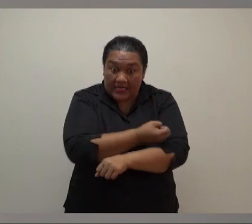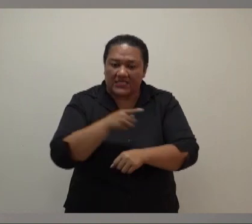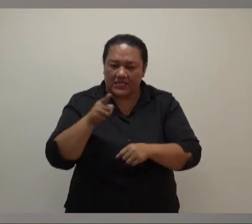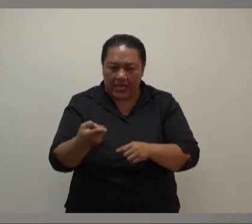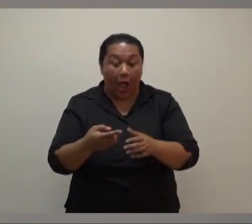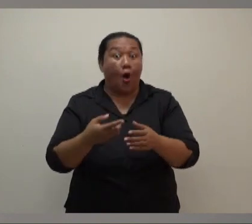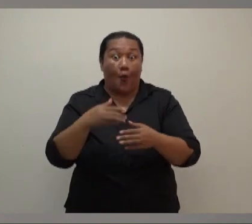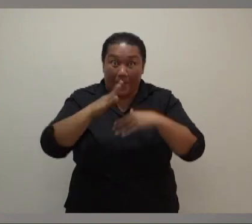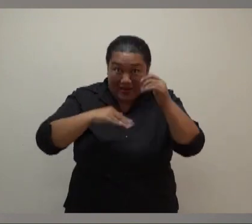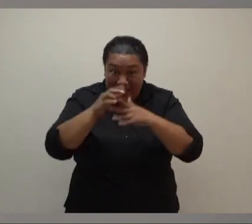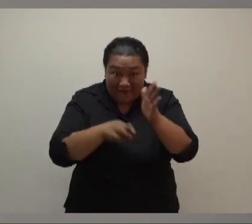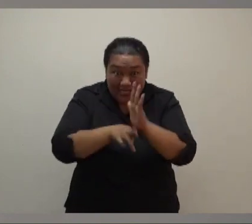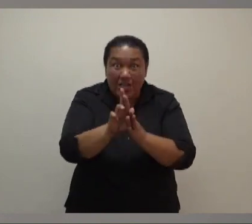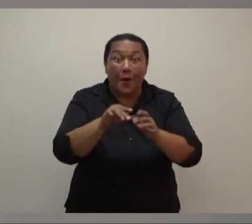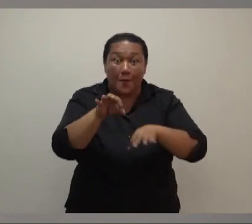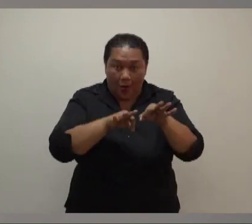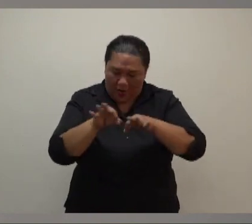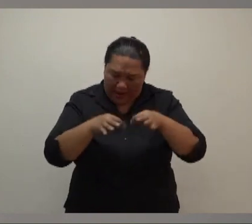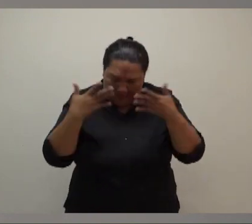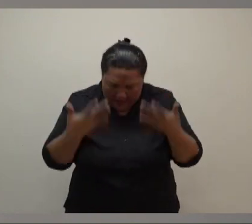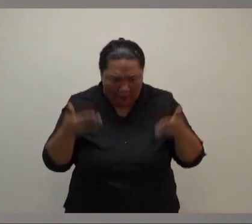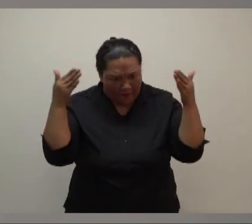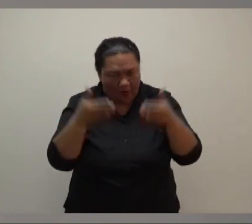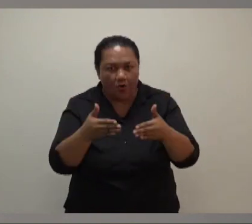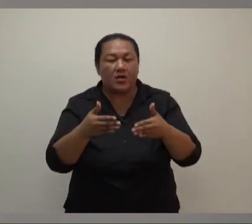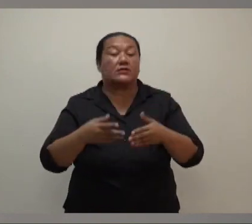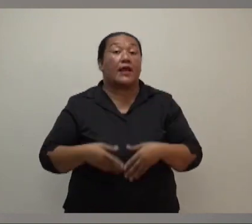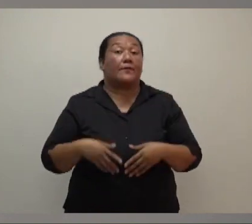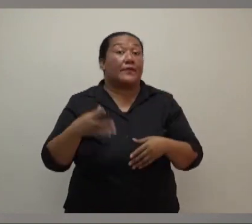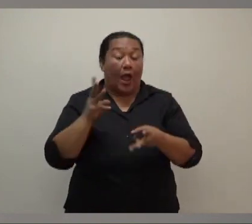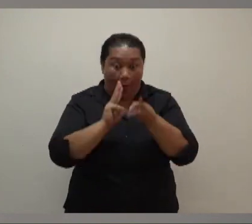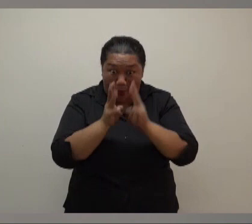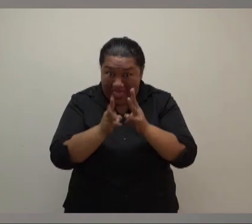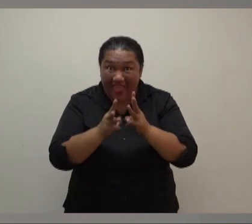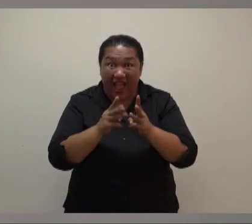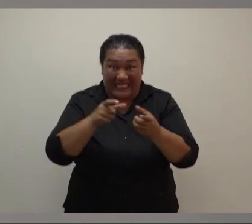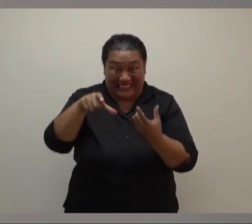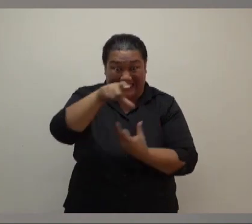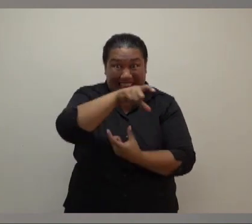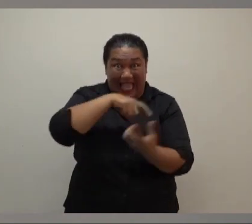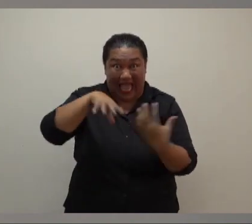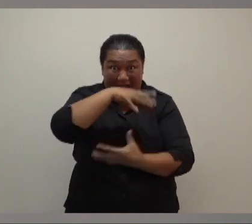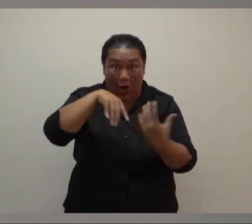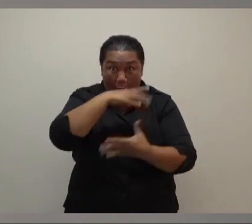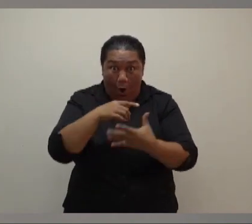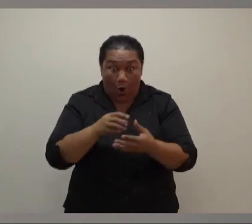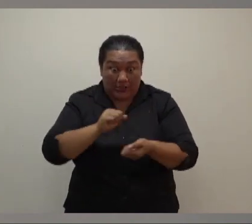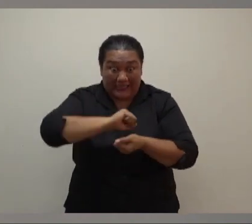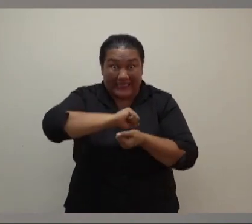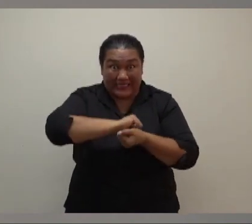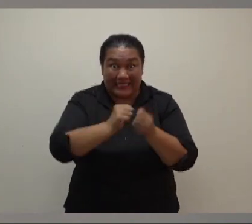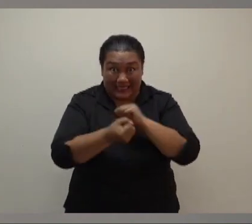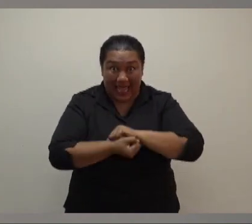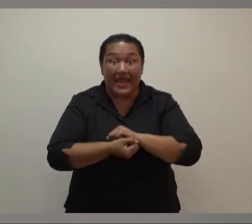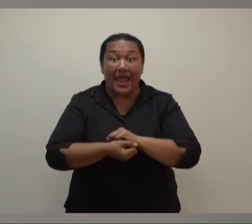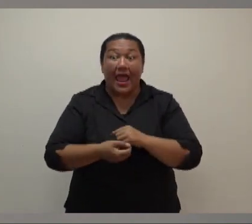we are dedicating. As we brace for more severe weather this cyclone season, there will likely be other temporary service